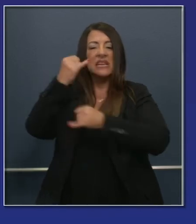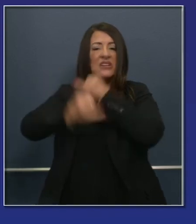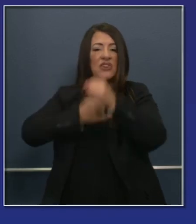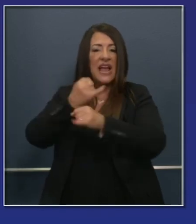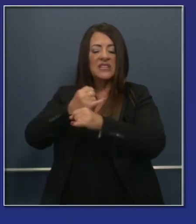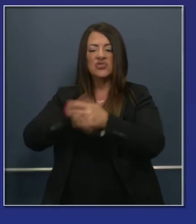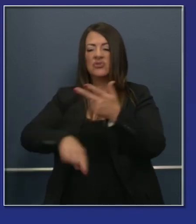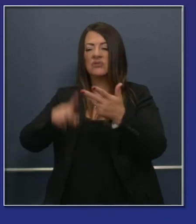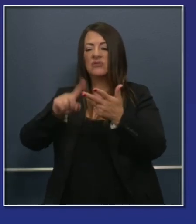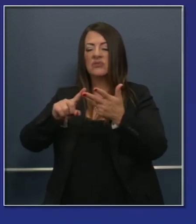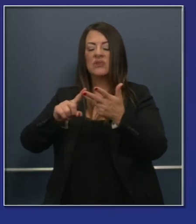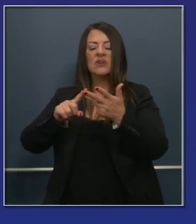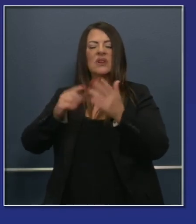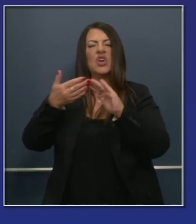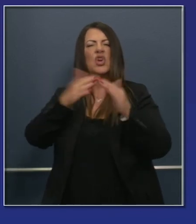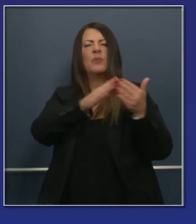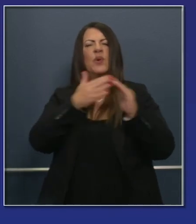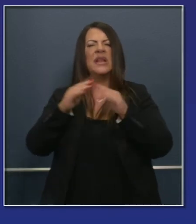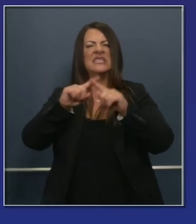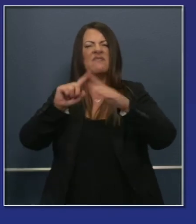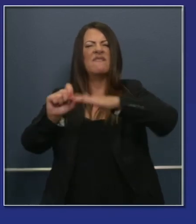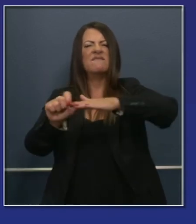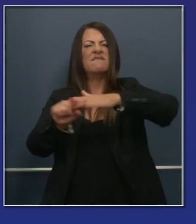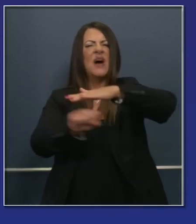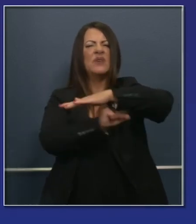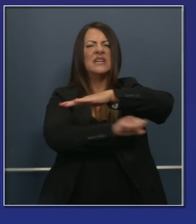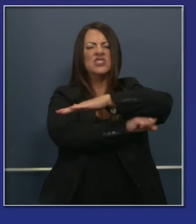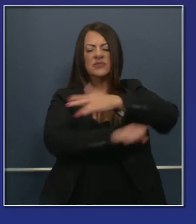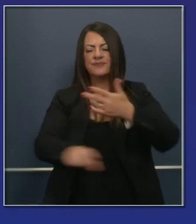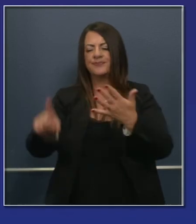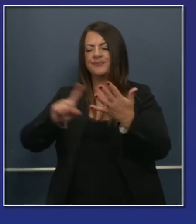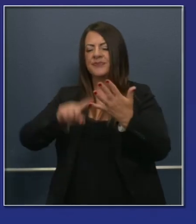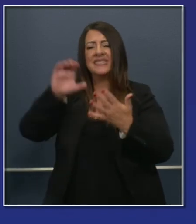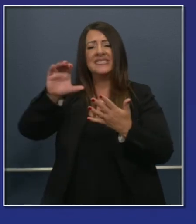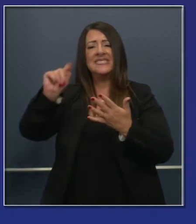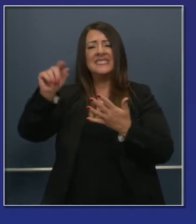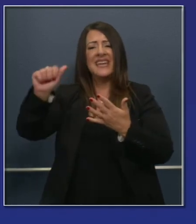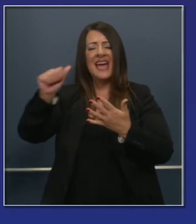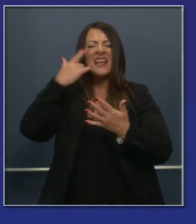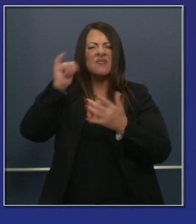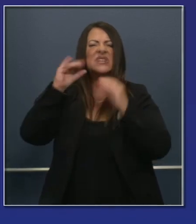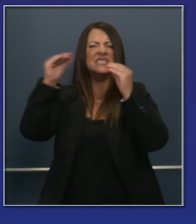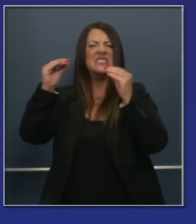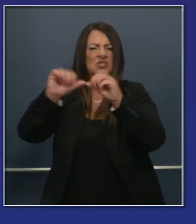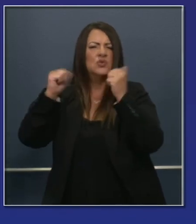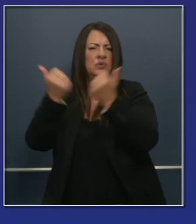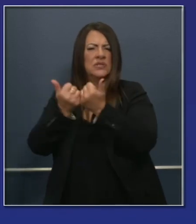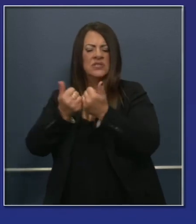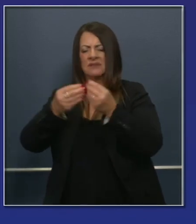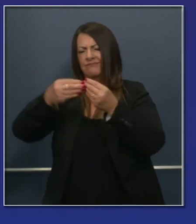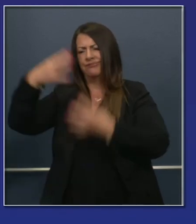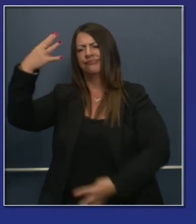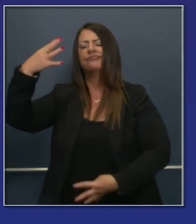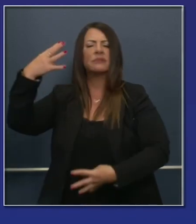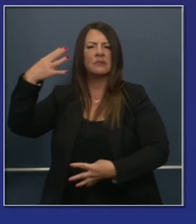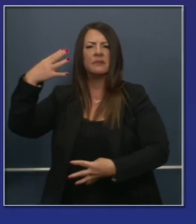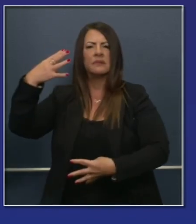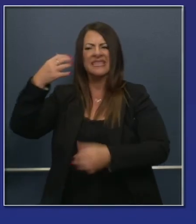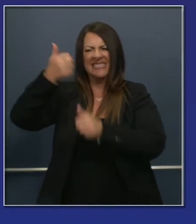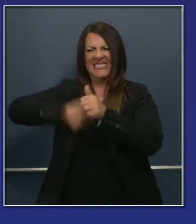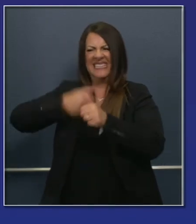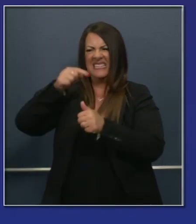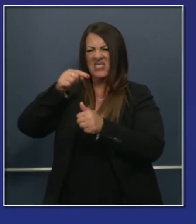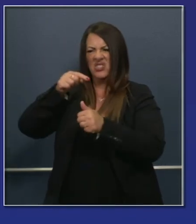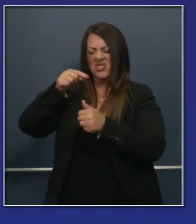the Community Foundations, the California Teachers Association, and others. And they've been